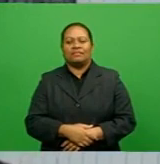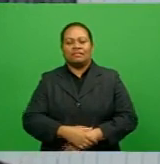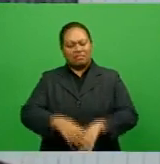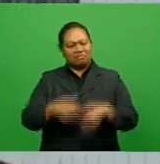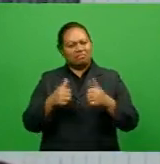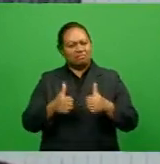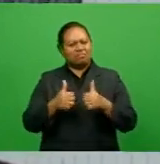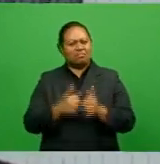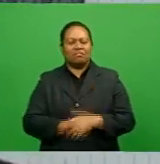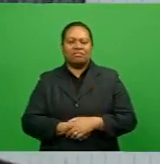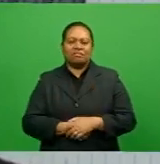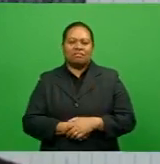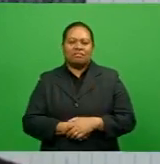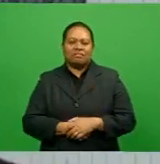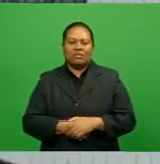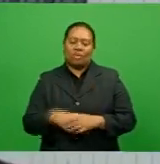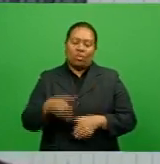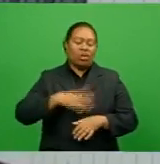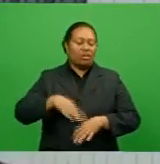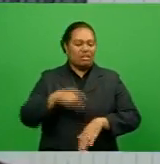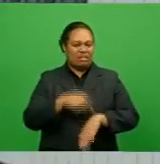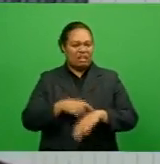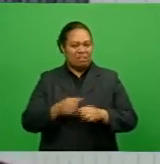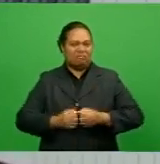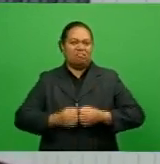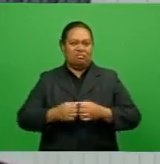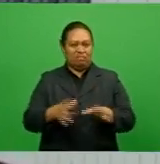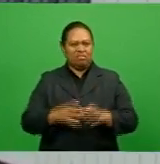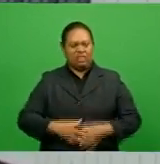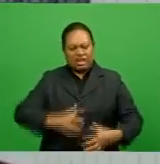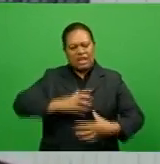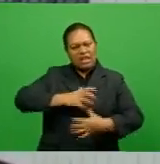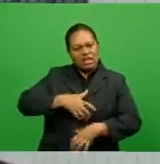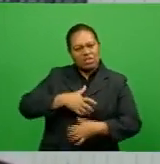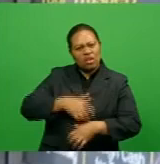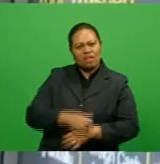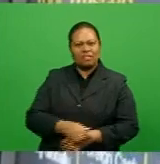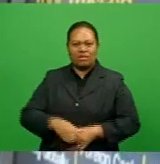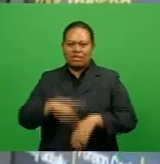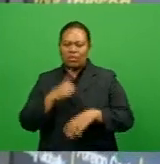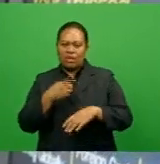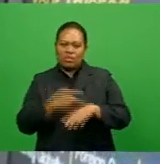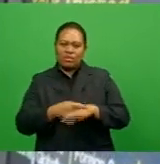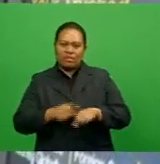It's a really good thing, with all the time lost, they can adjust after the one-week break last week.